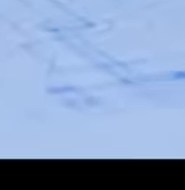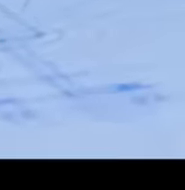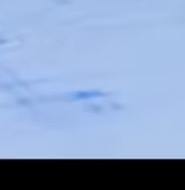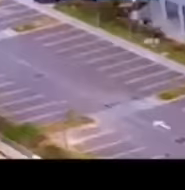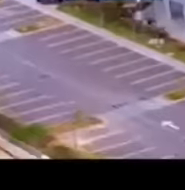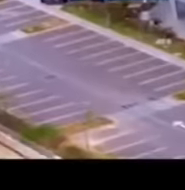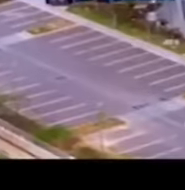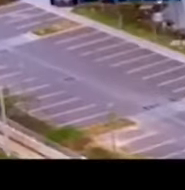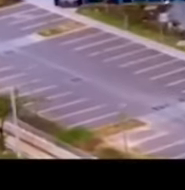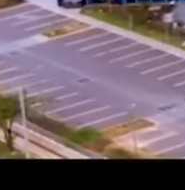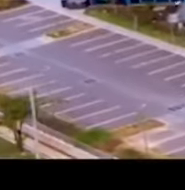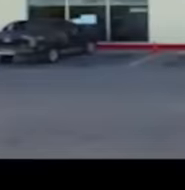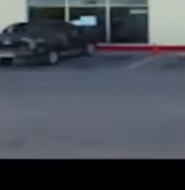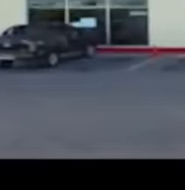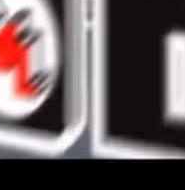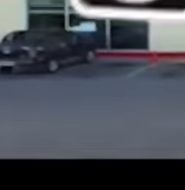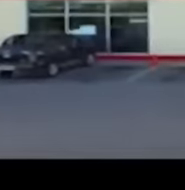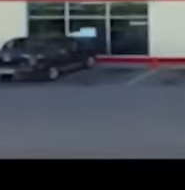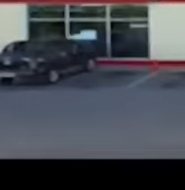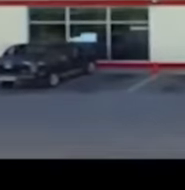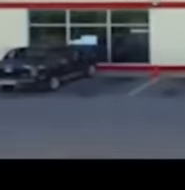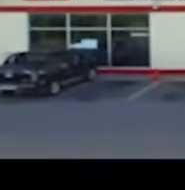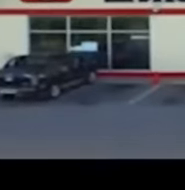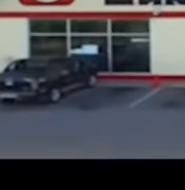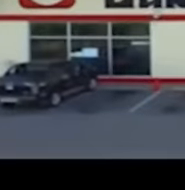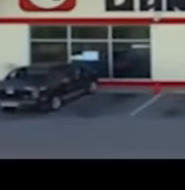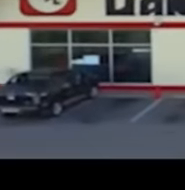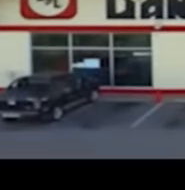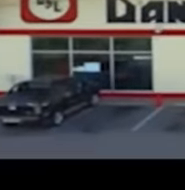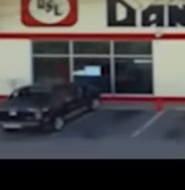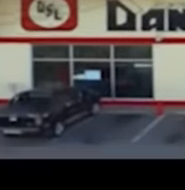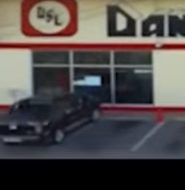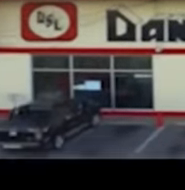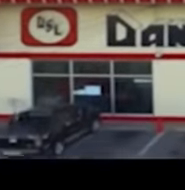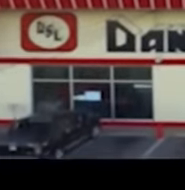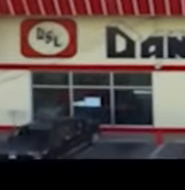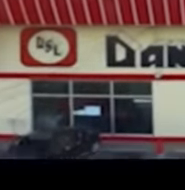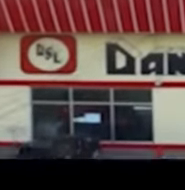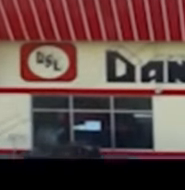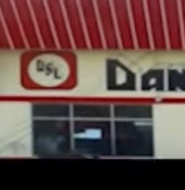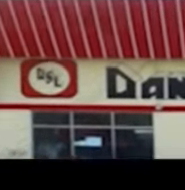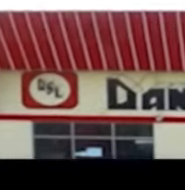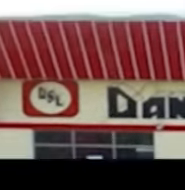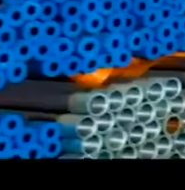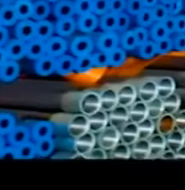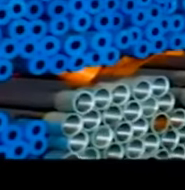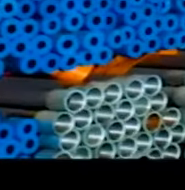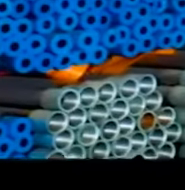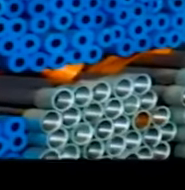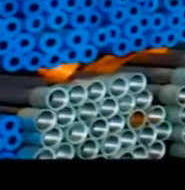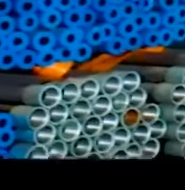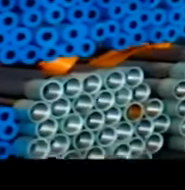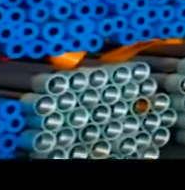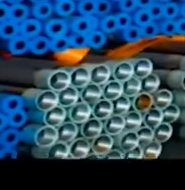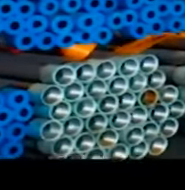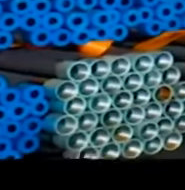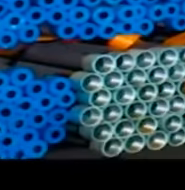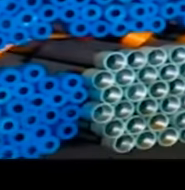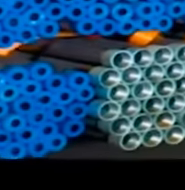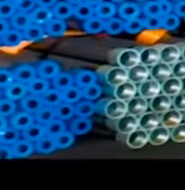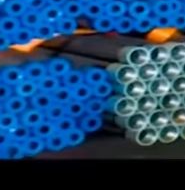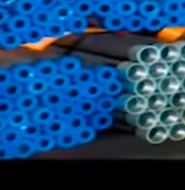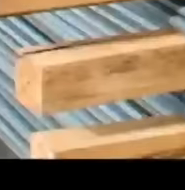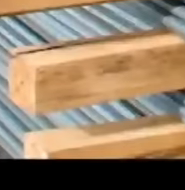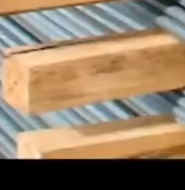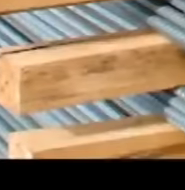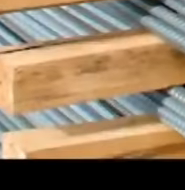Let's continue to build with Bagwin Sings and Dan Steel. We are committed to providing quality products for all major building projects.